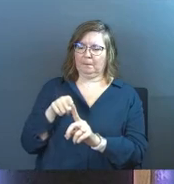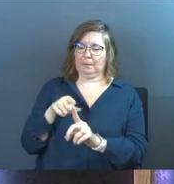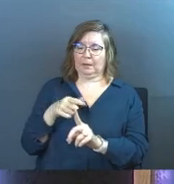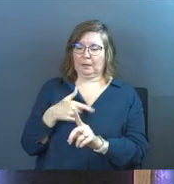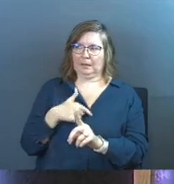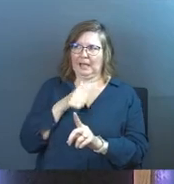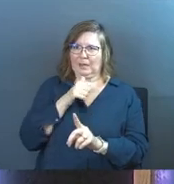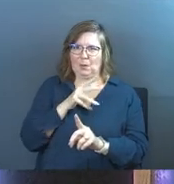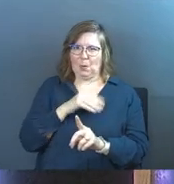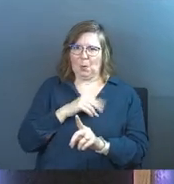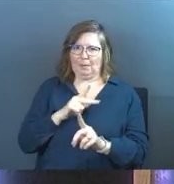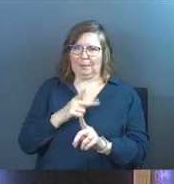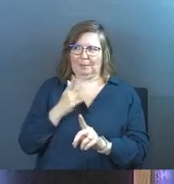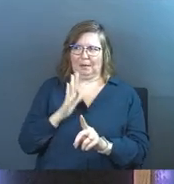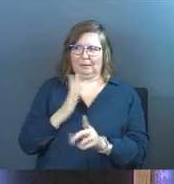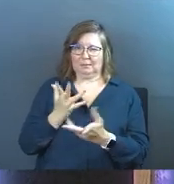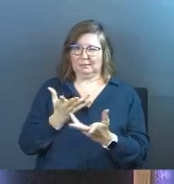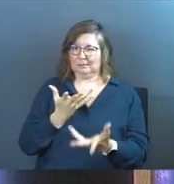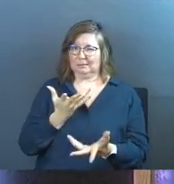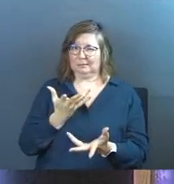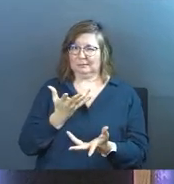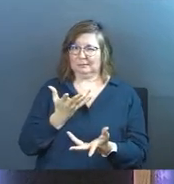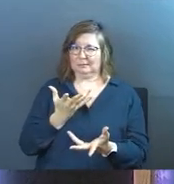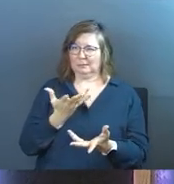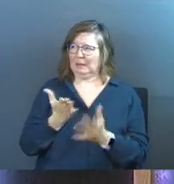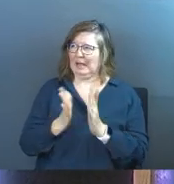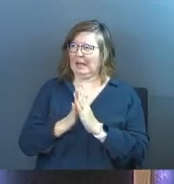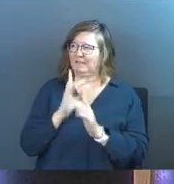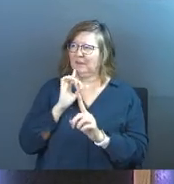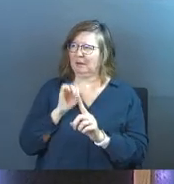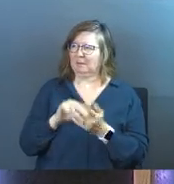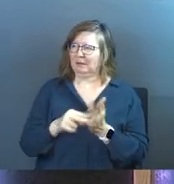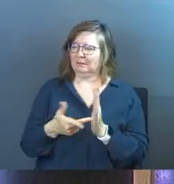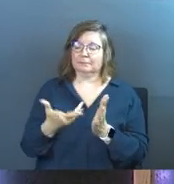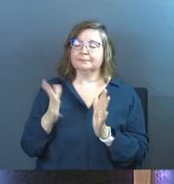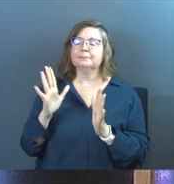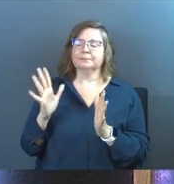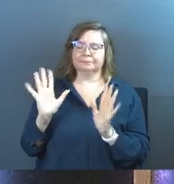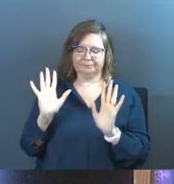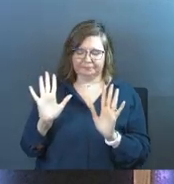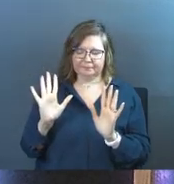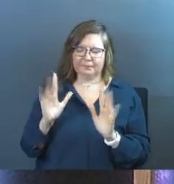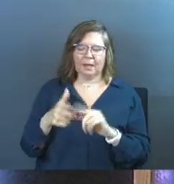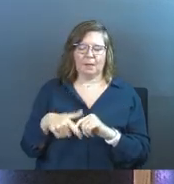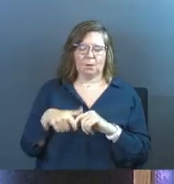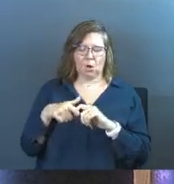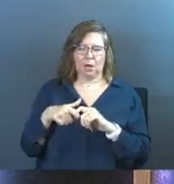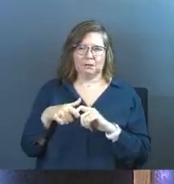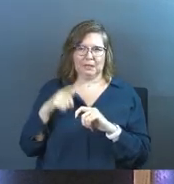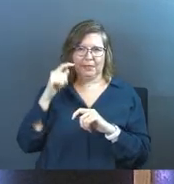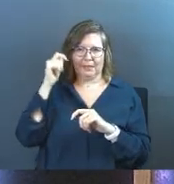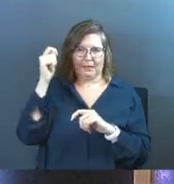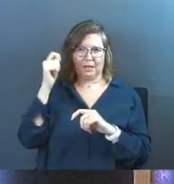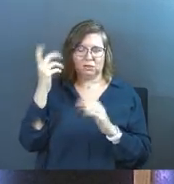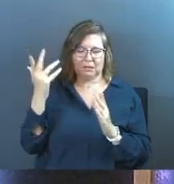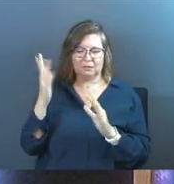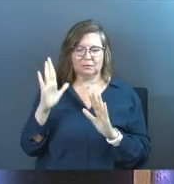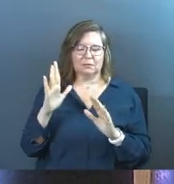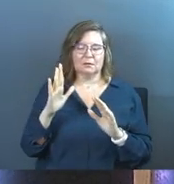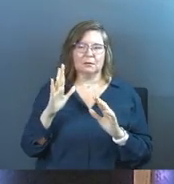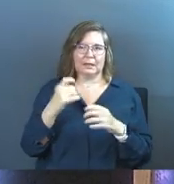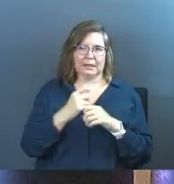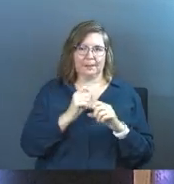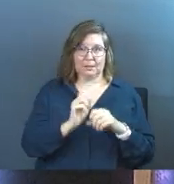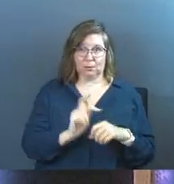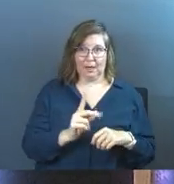Like, I don't own people, God. Let me ask me for that guy. So we'll pause theologically over here. Let's